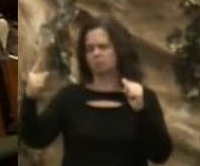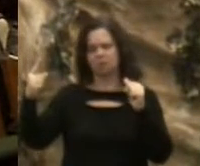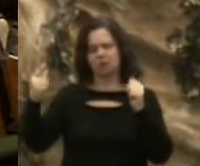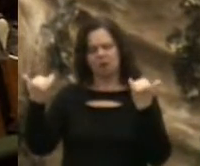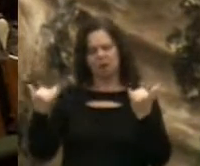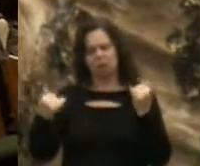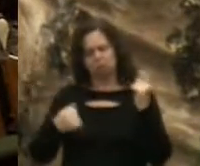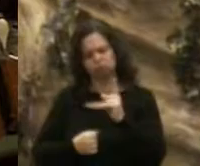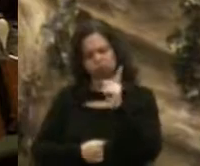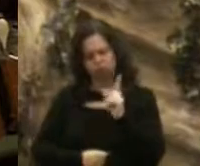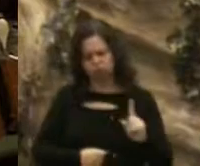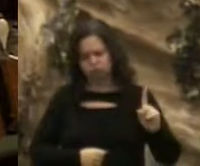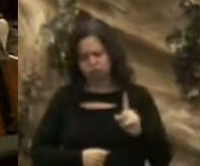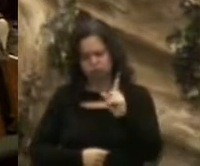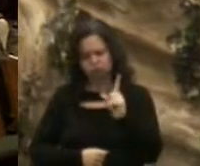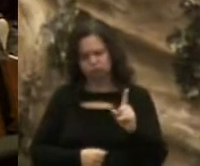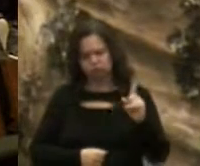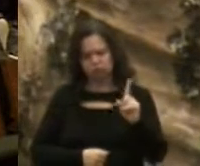-faring I'm a four